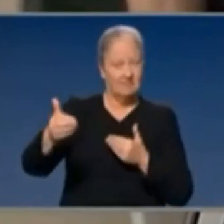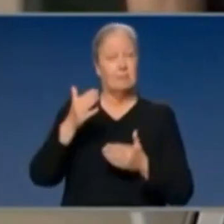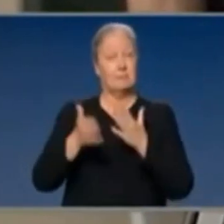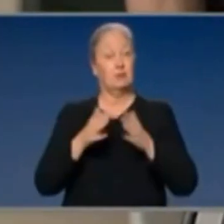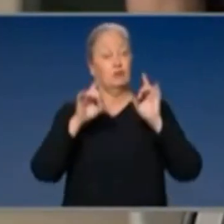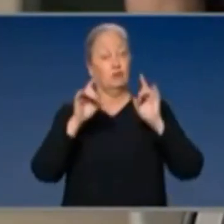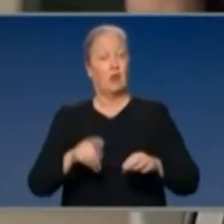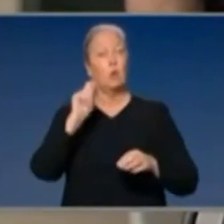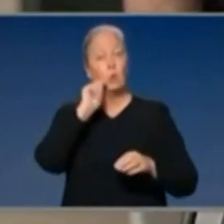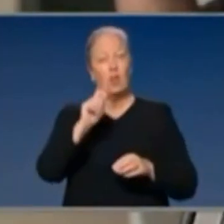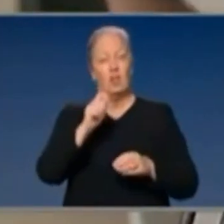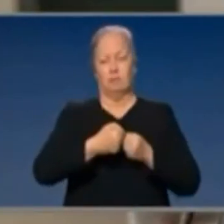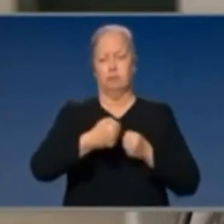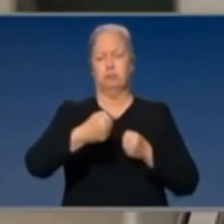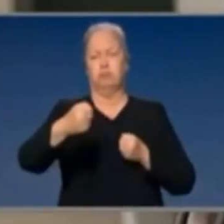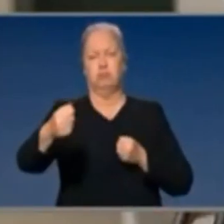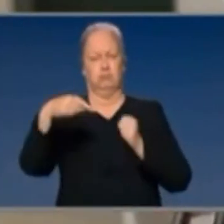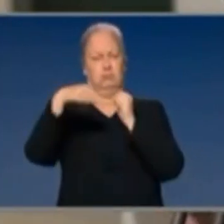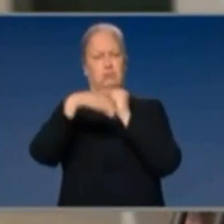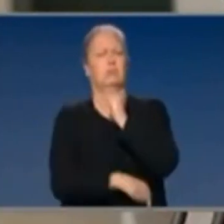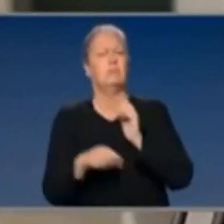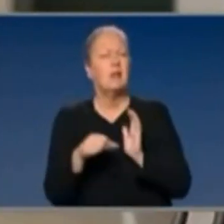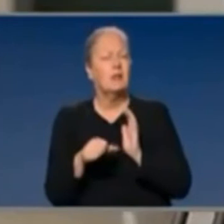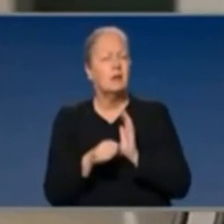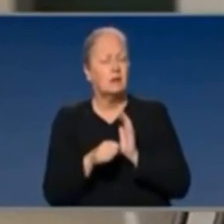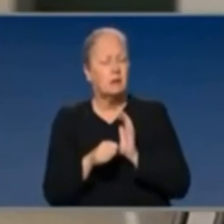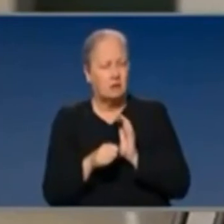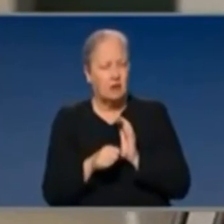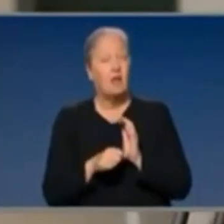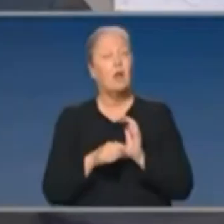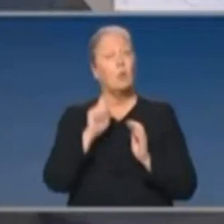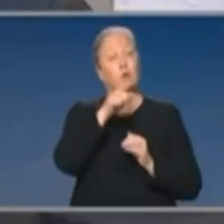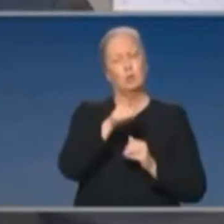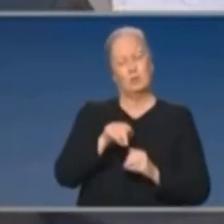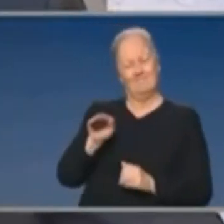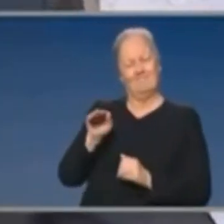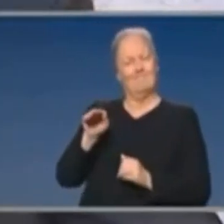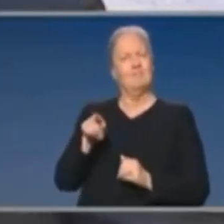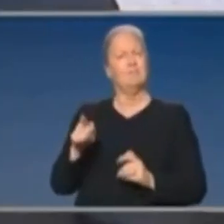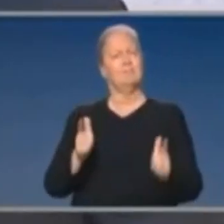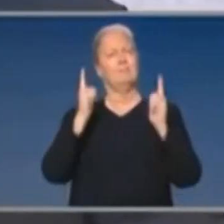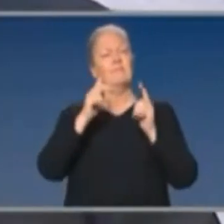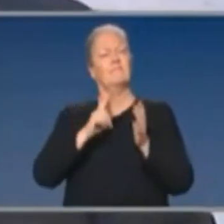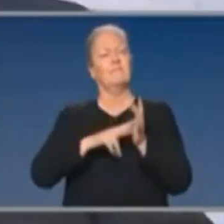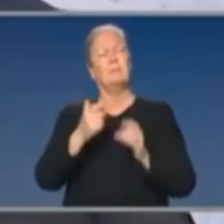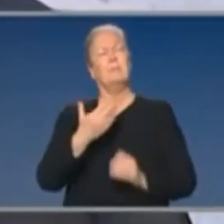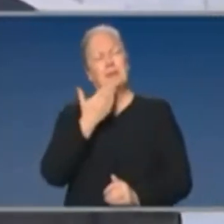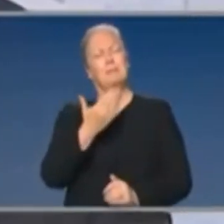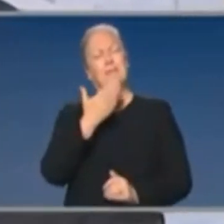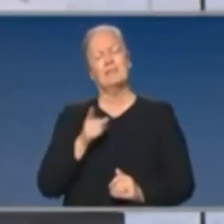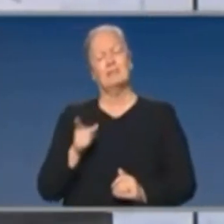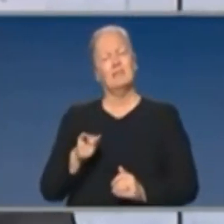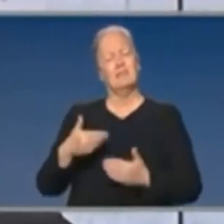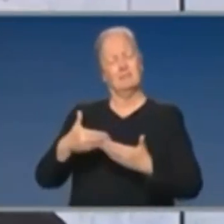recession for longer? And have you or will you appeal directly to Dan Andrews to open up sooner? Well, we'll be providing the